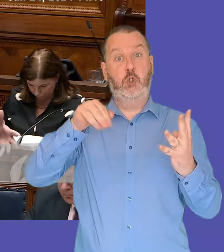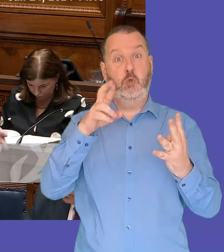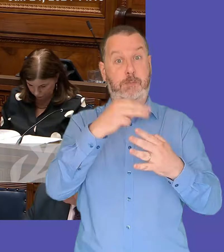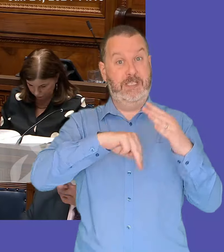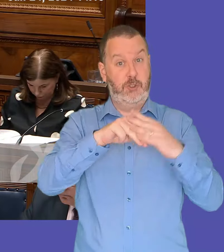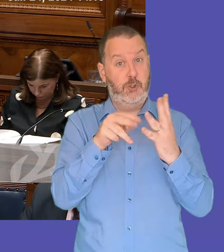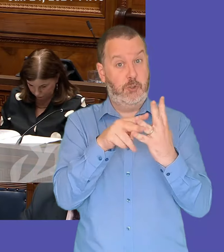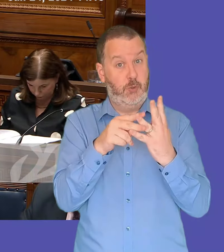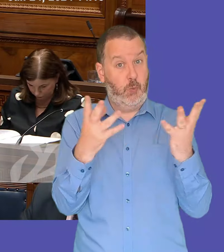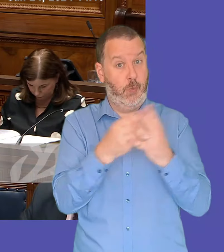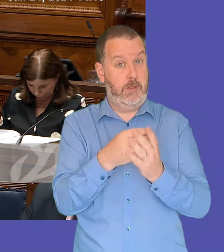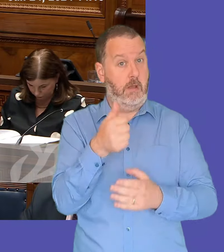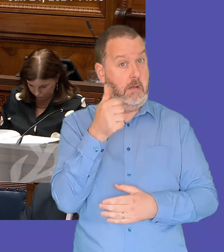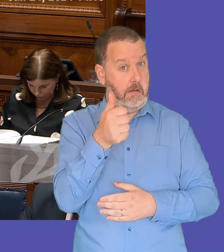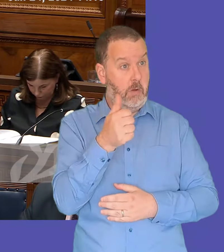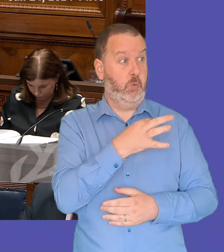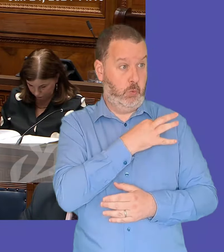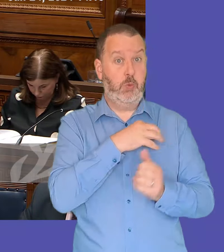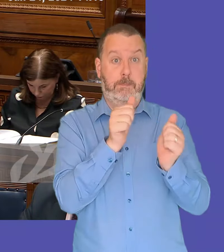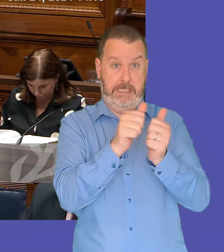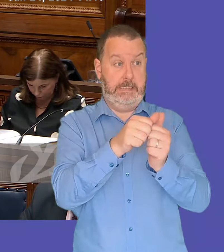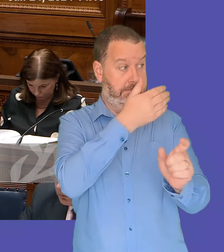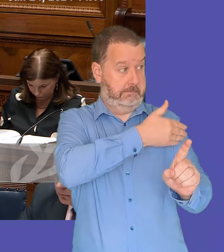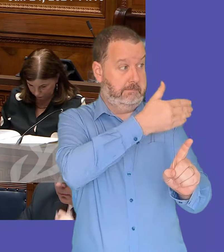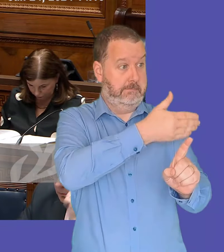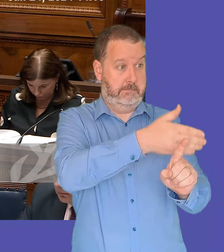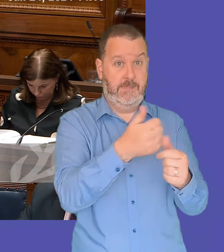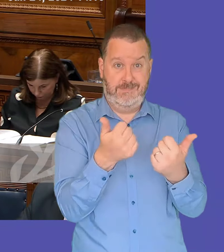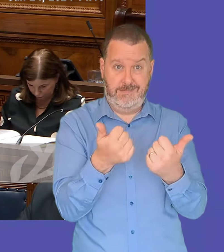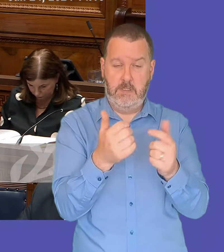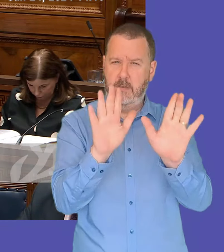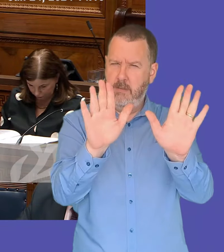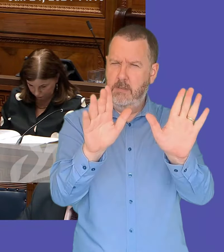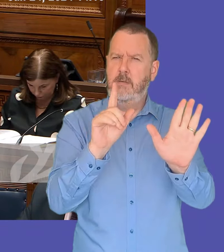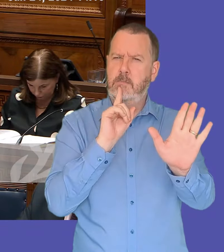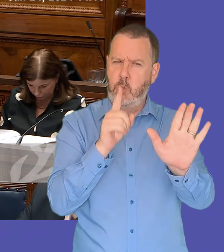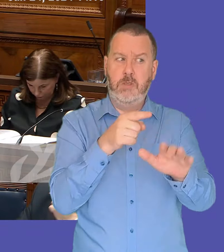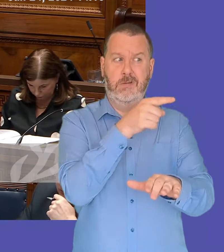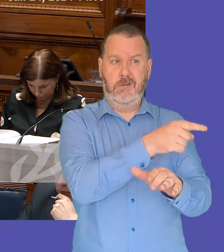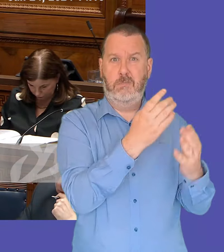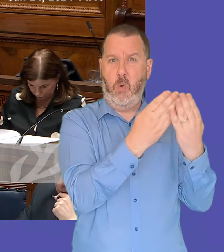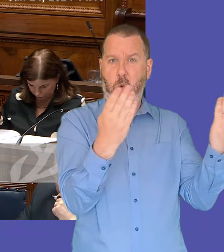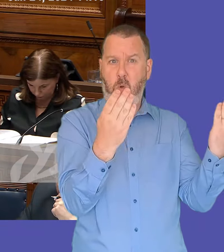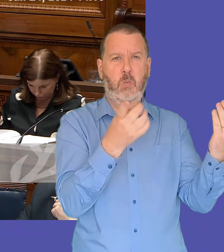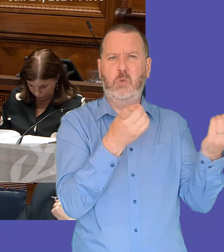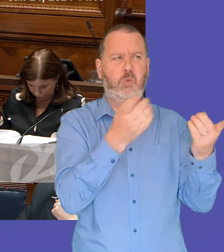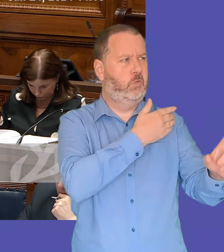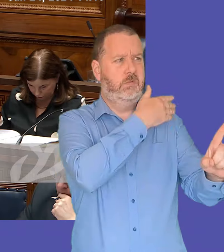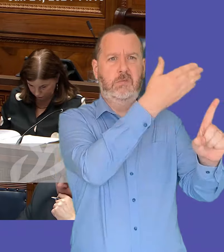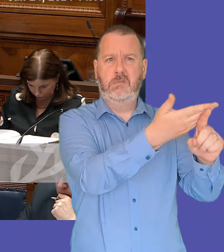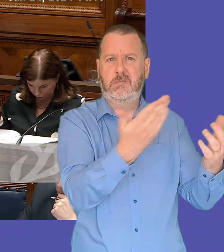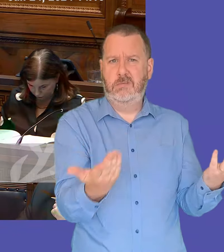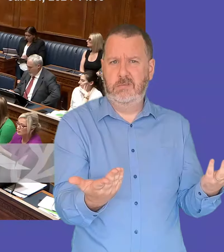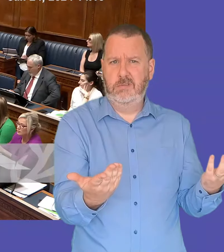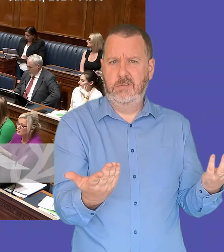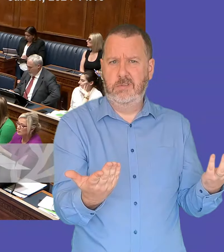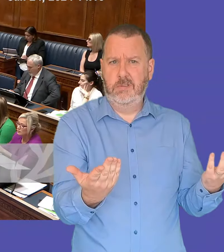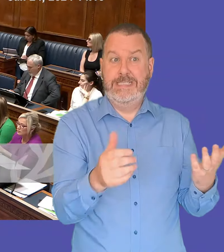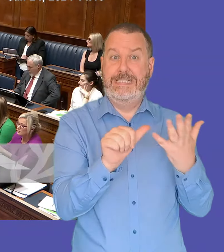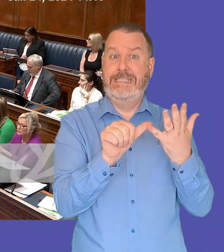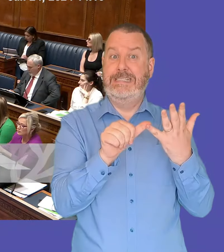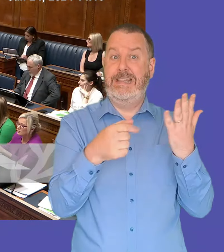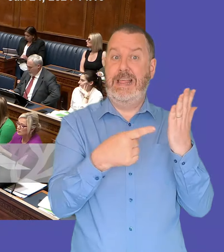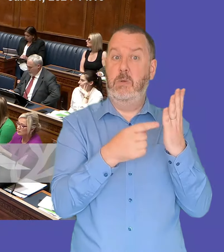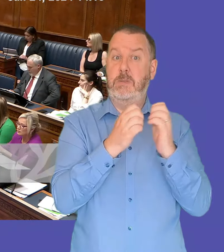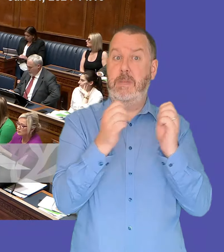meetings and these meetings are happening but it's also been the case that members of the board of the long case development is long case development said they're going